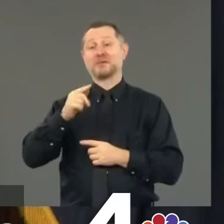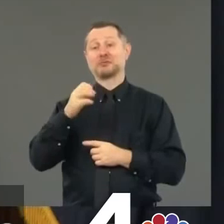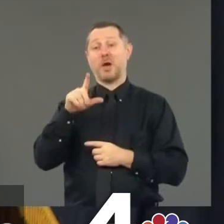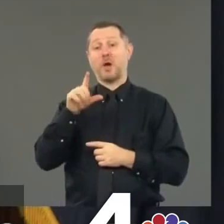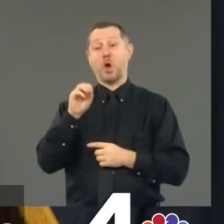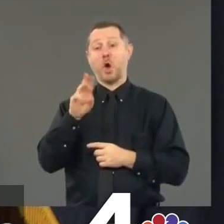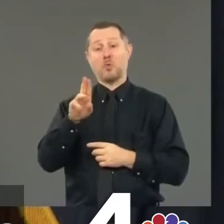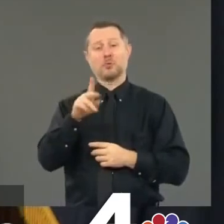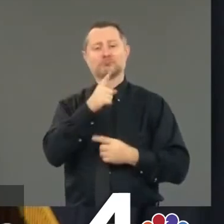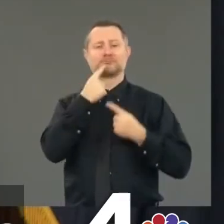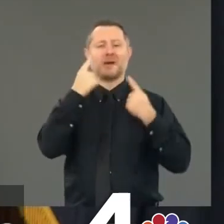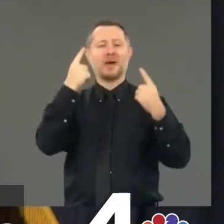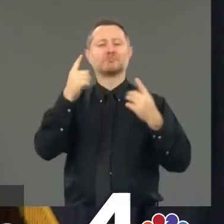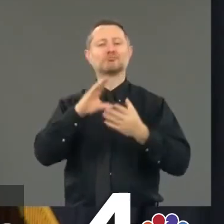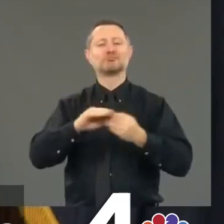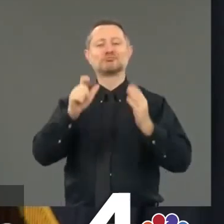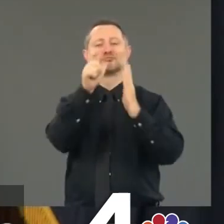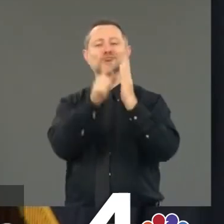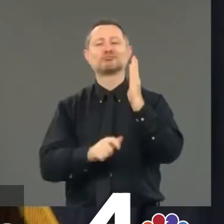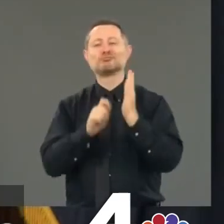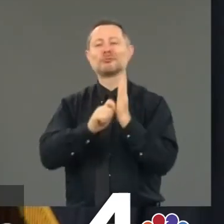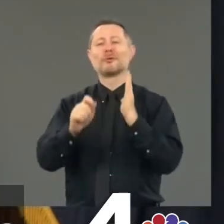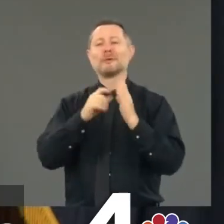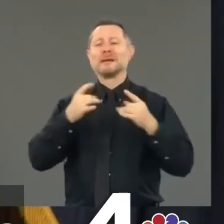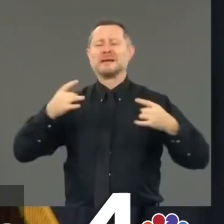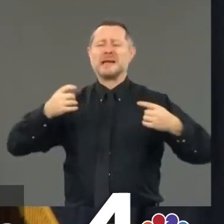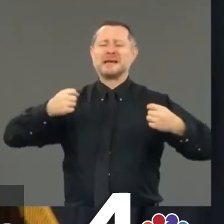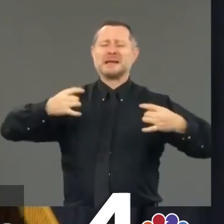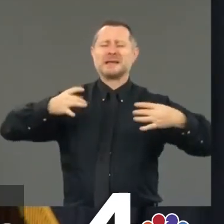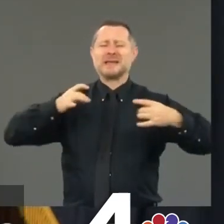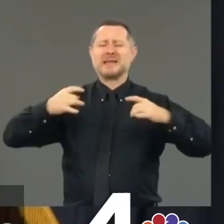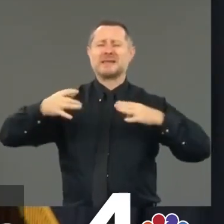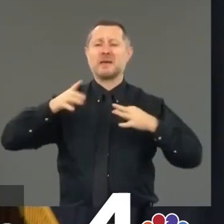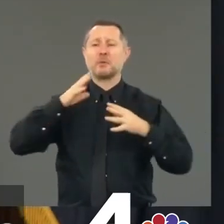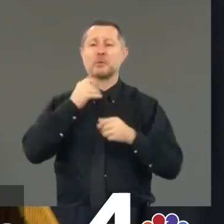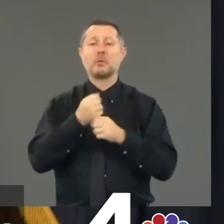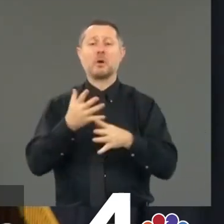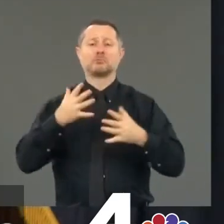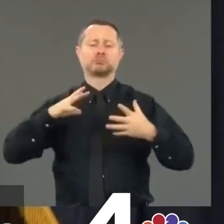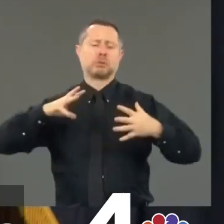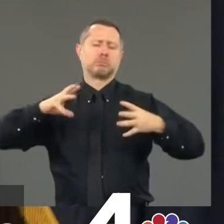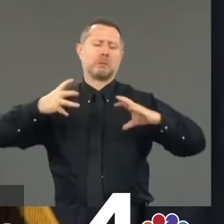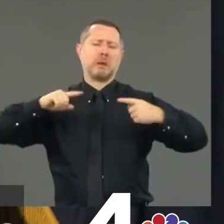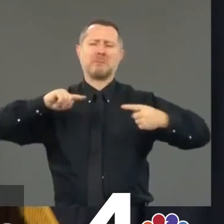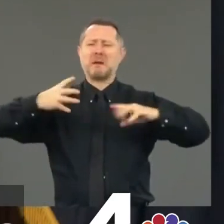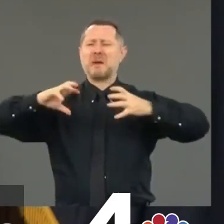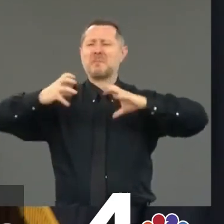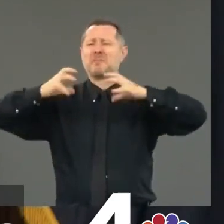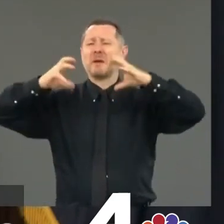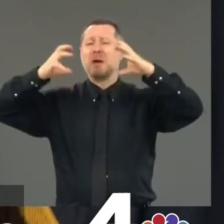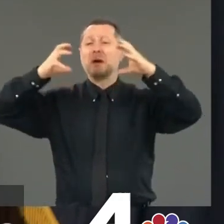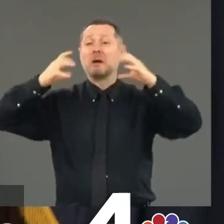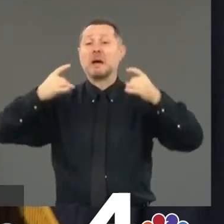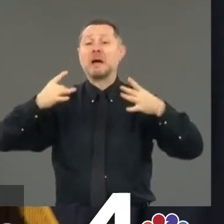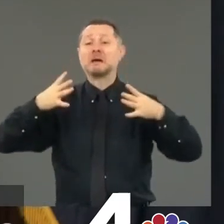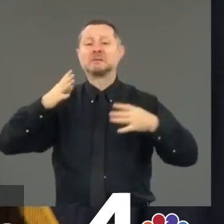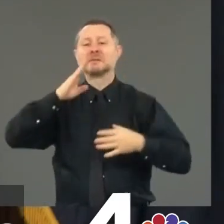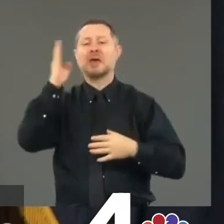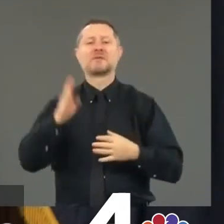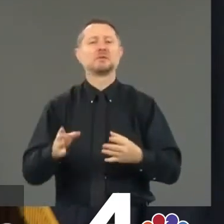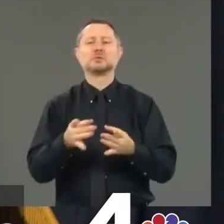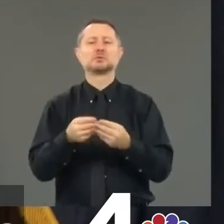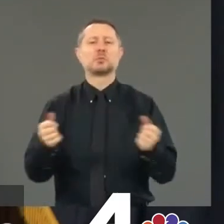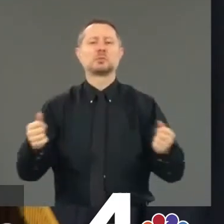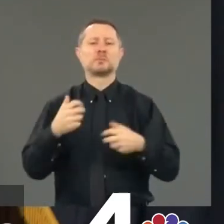problems in the world, but it has not solved one yet. The goal